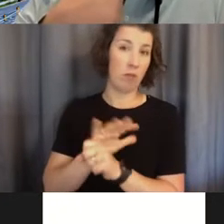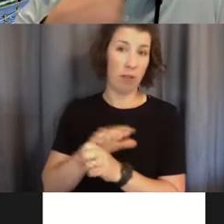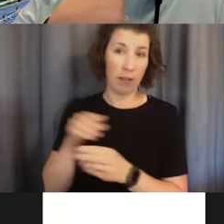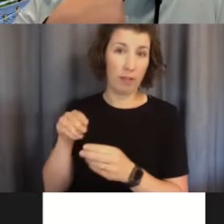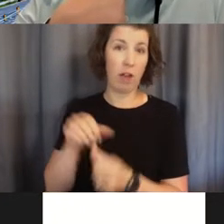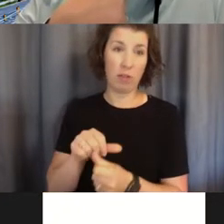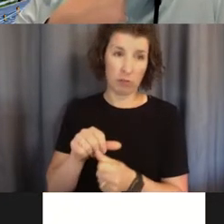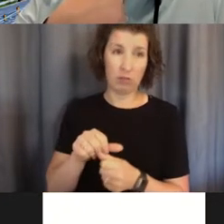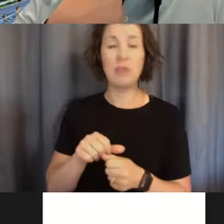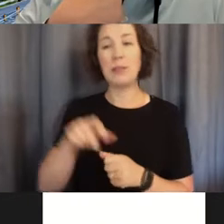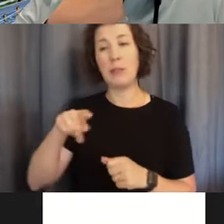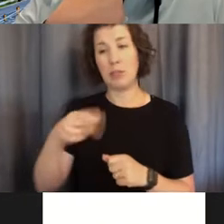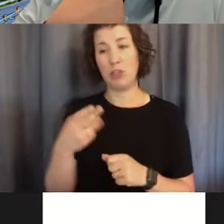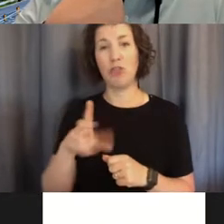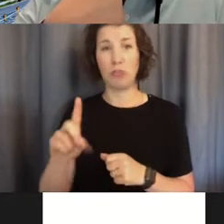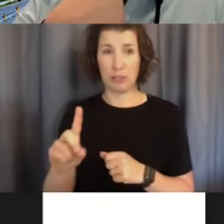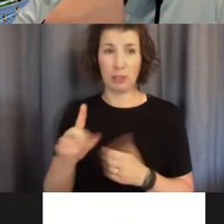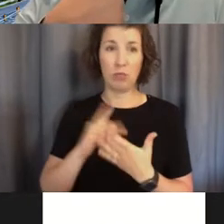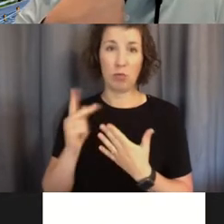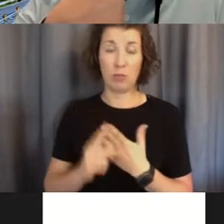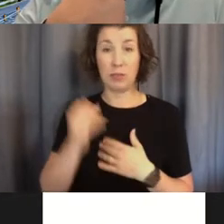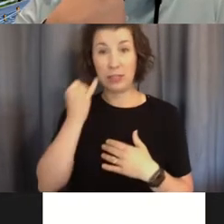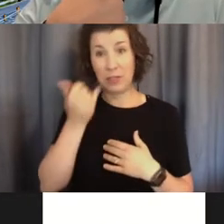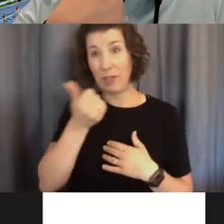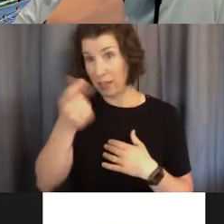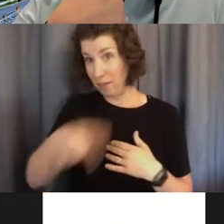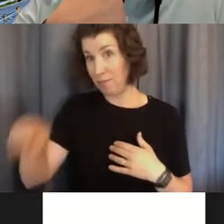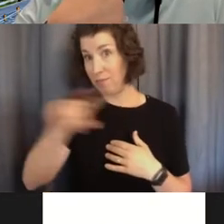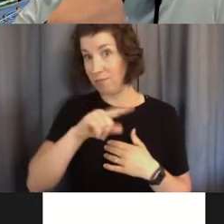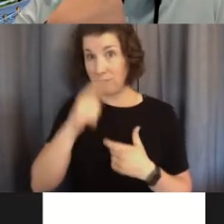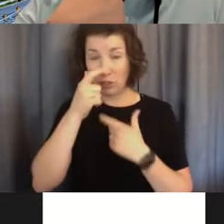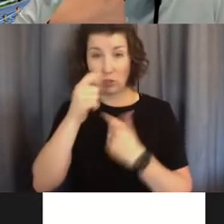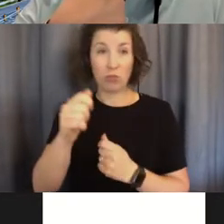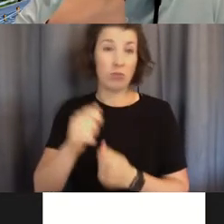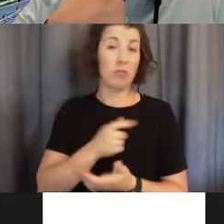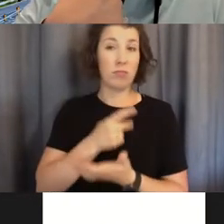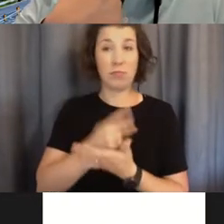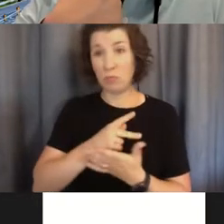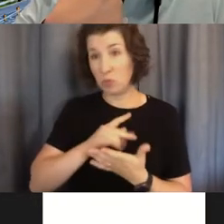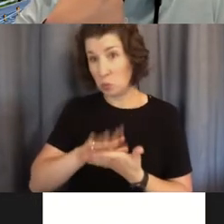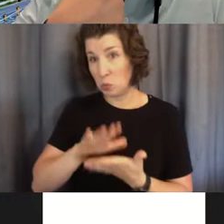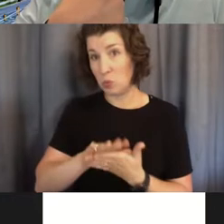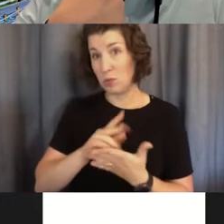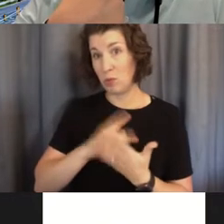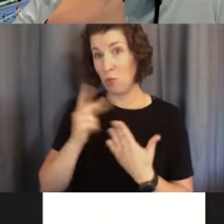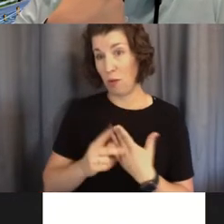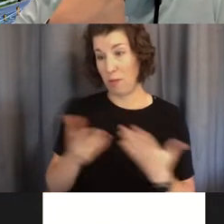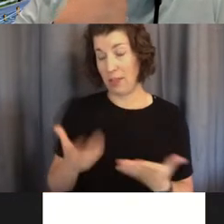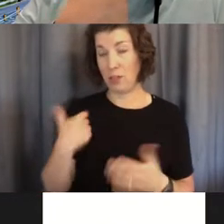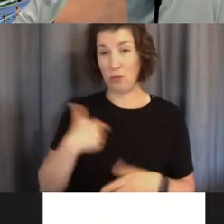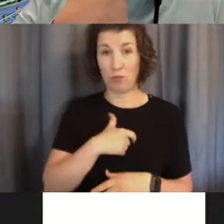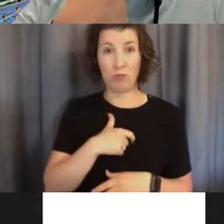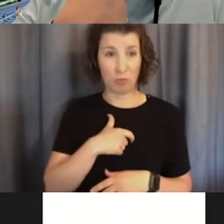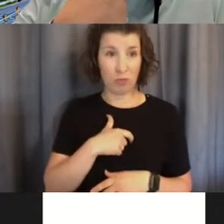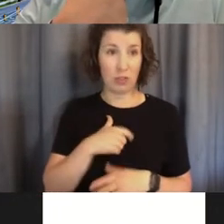So if anybody is interested in graduate school or the graduate program or the things that we do here, uh, feel